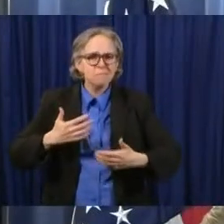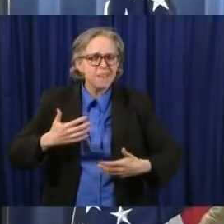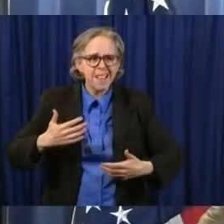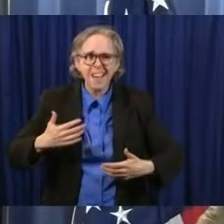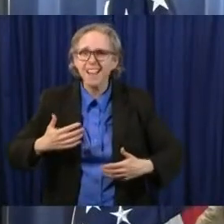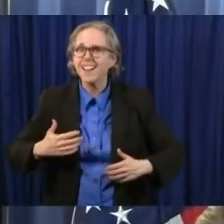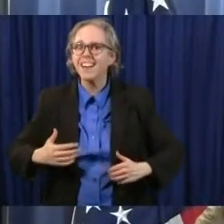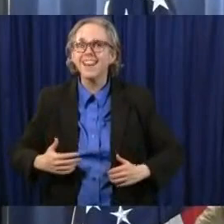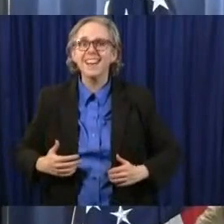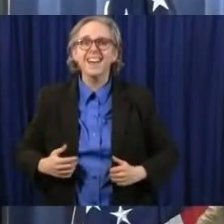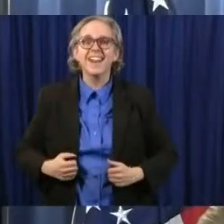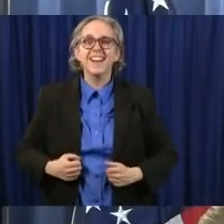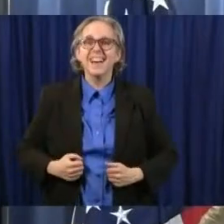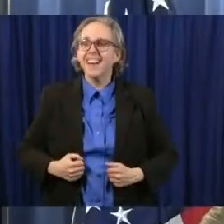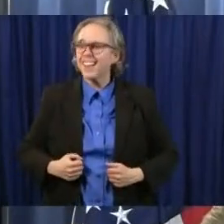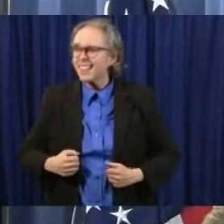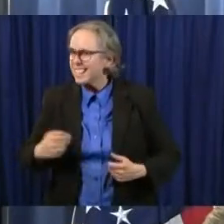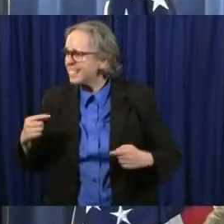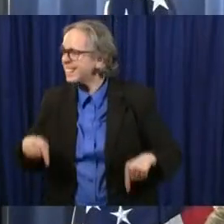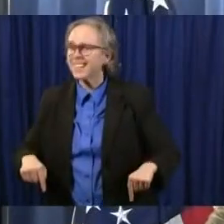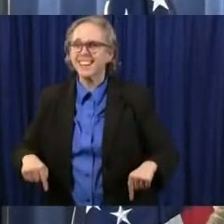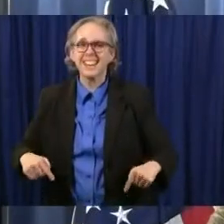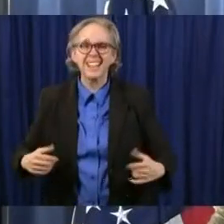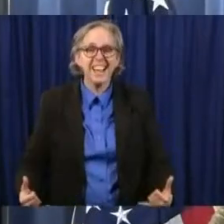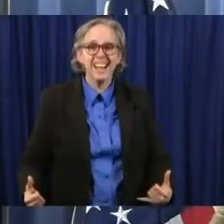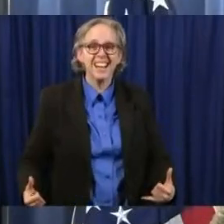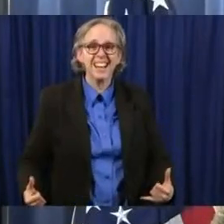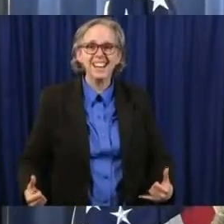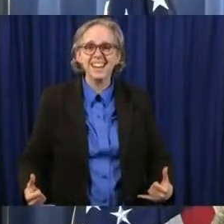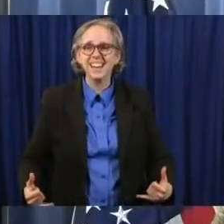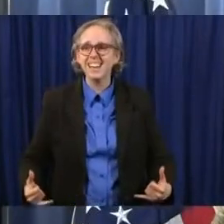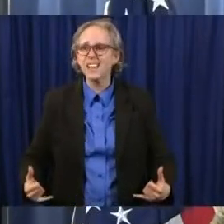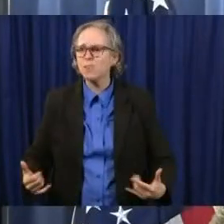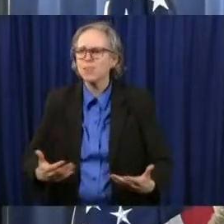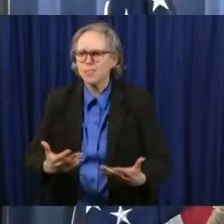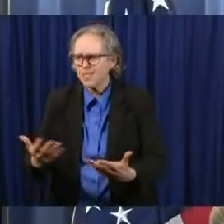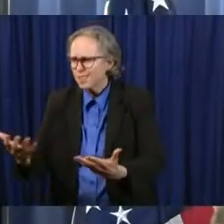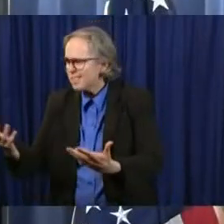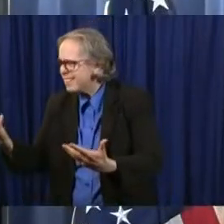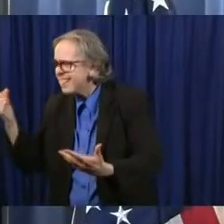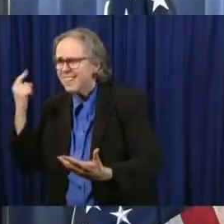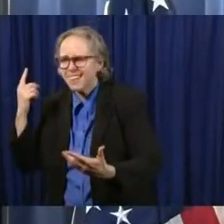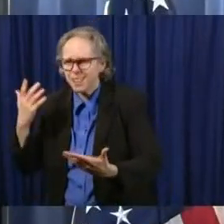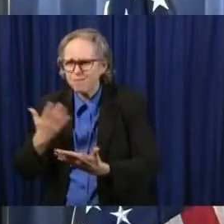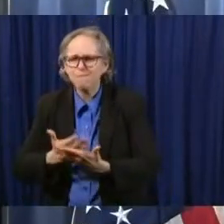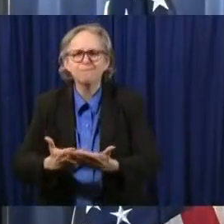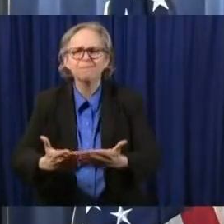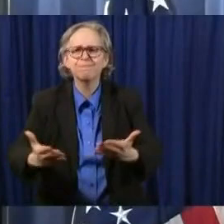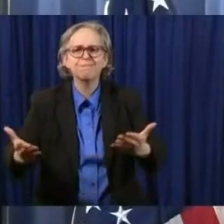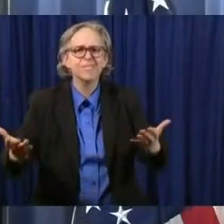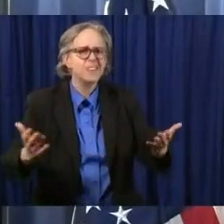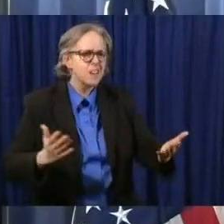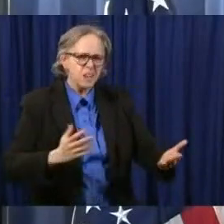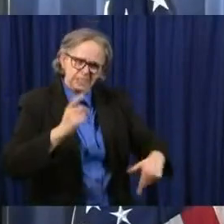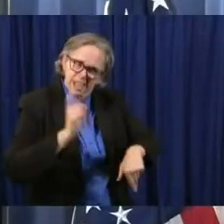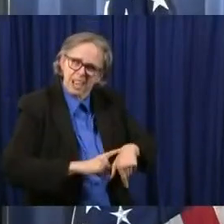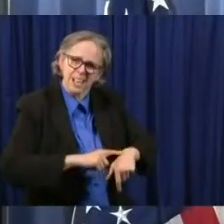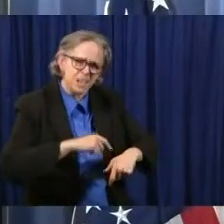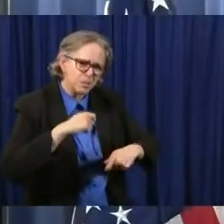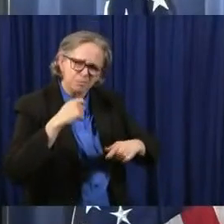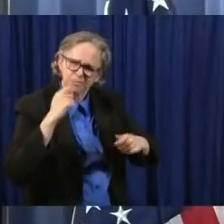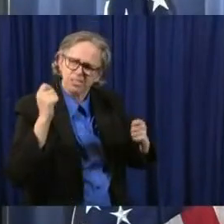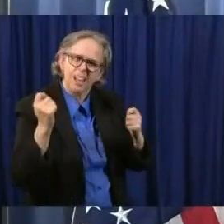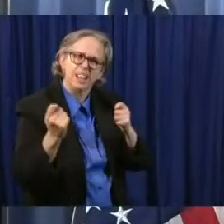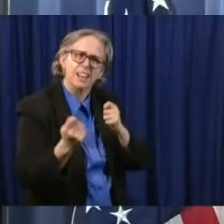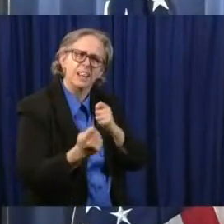and with our arms wide open time for a